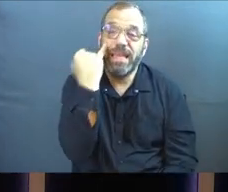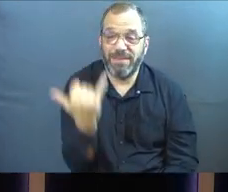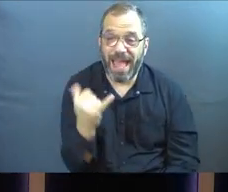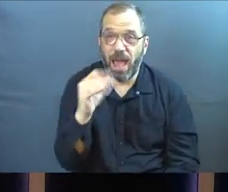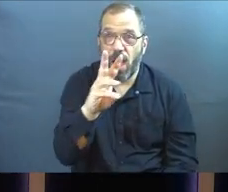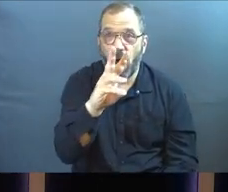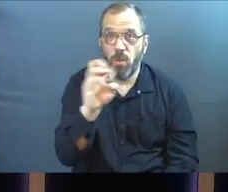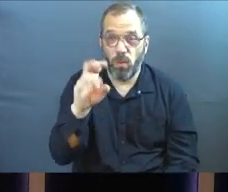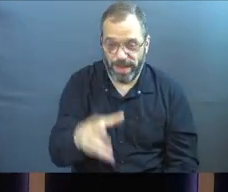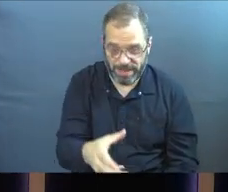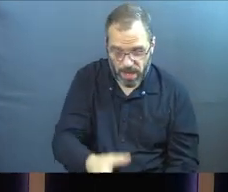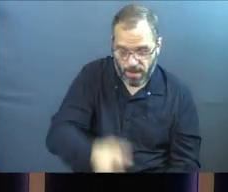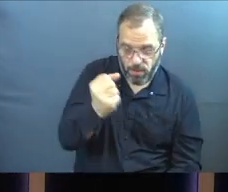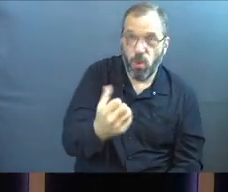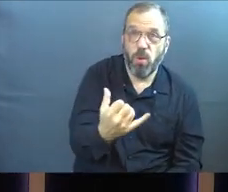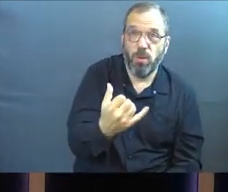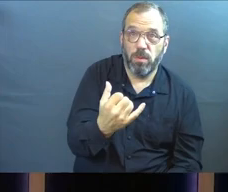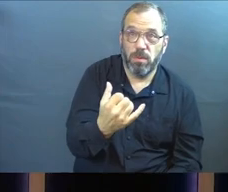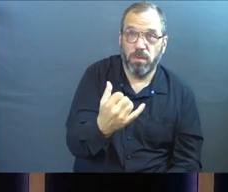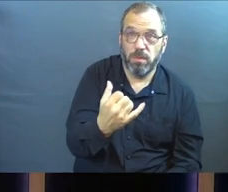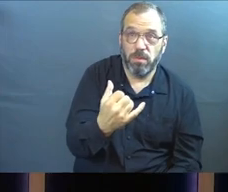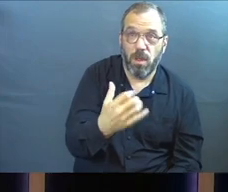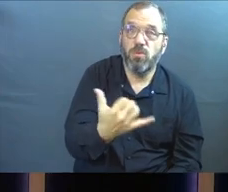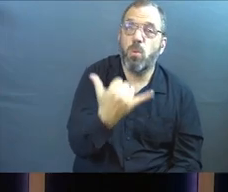now, you'll pull the wrong thing.